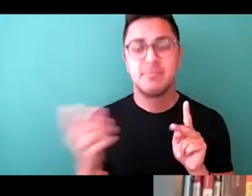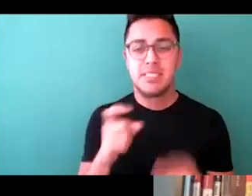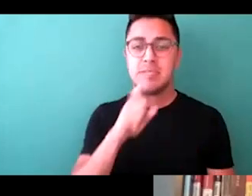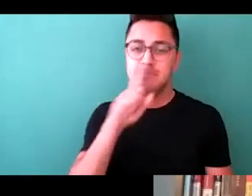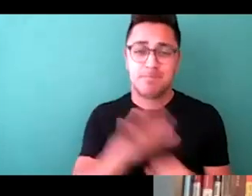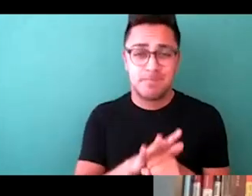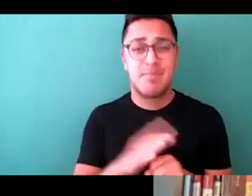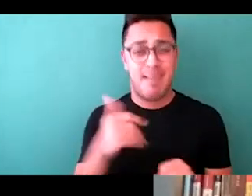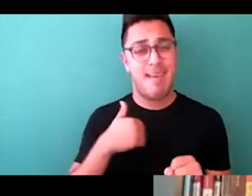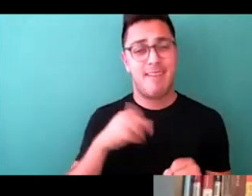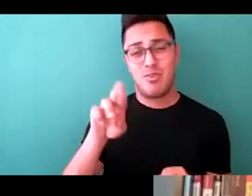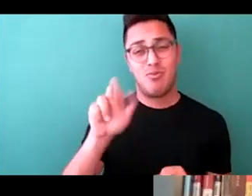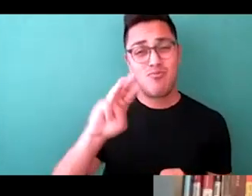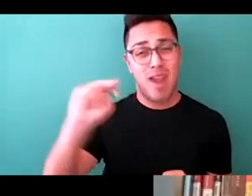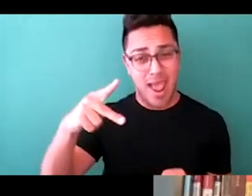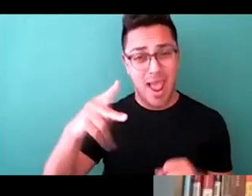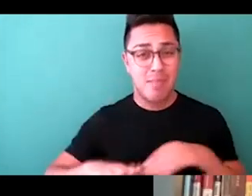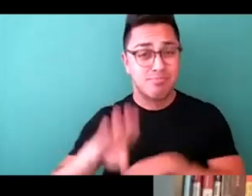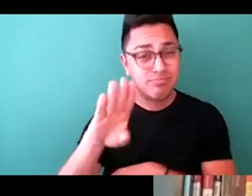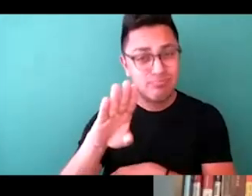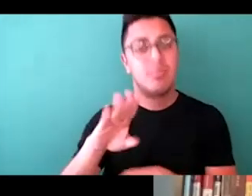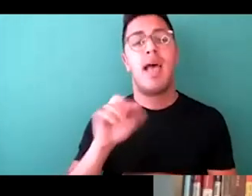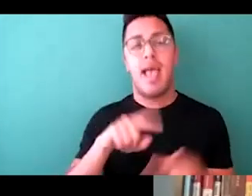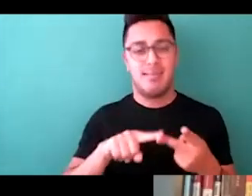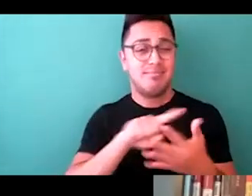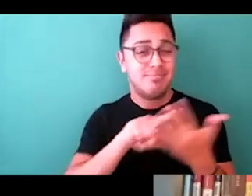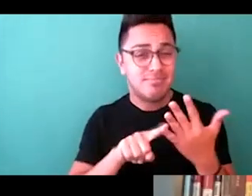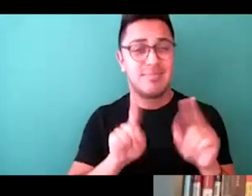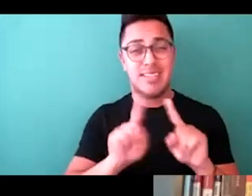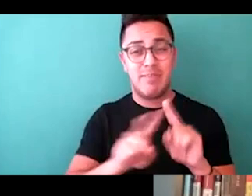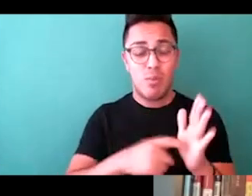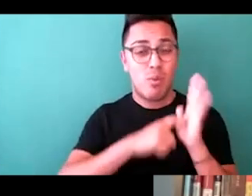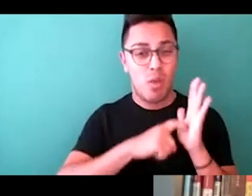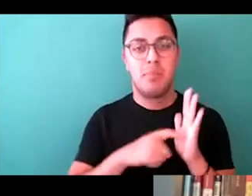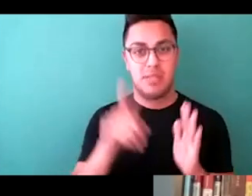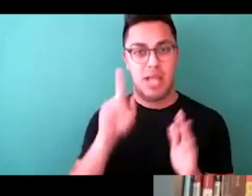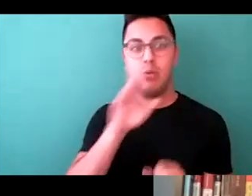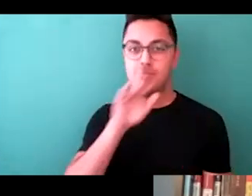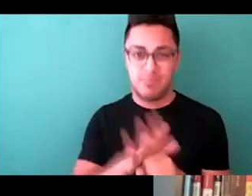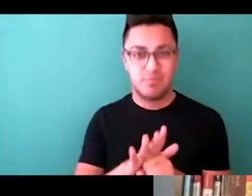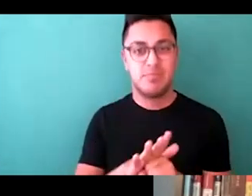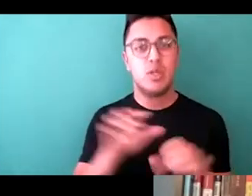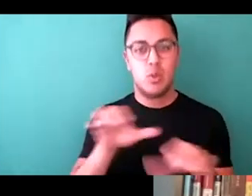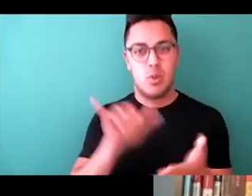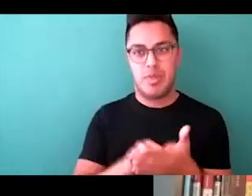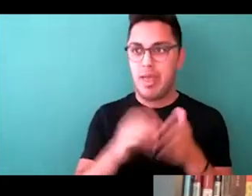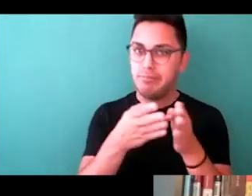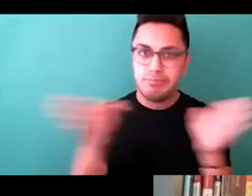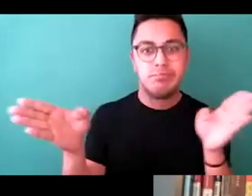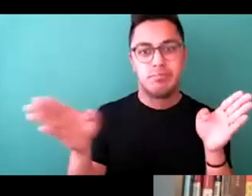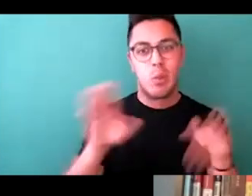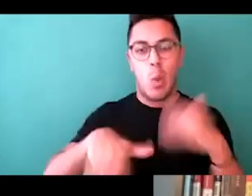we've got ramps and these different requirements. And I will see that they do that site-wide, not just for our spaces.